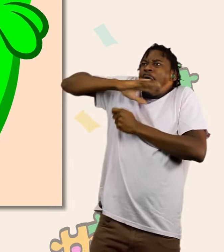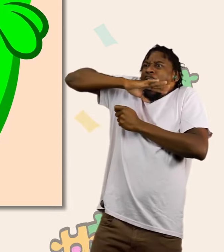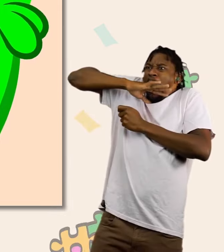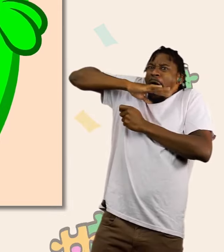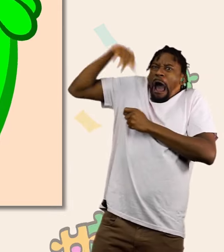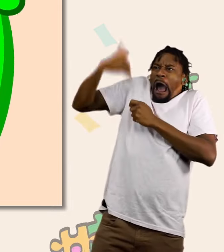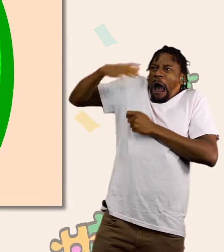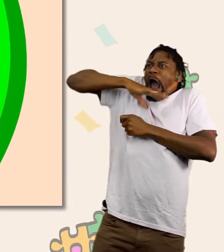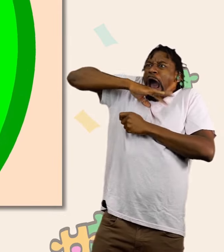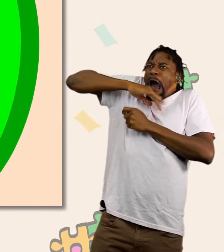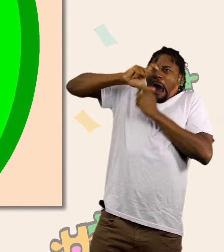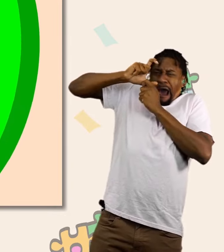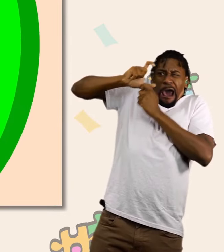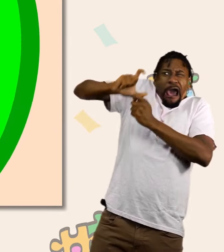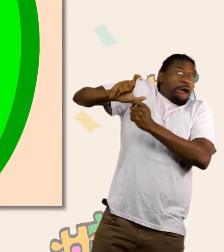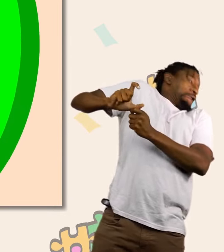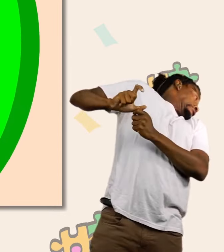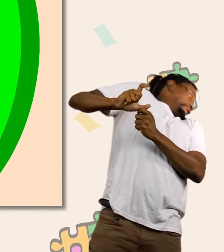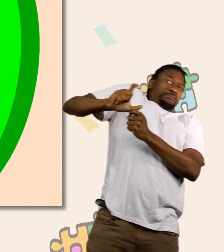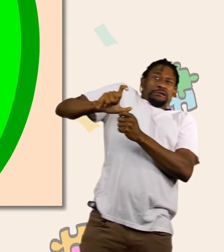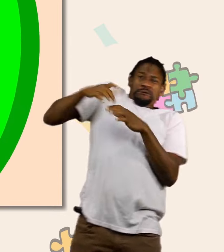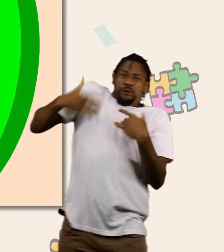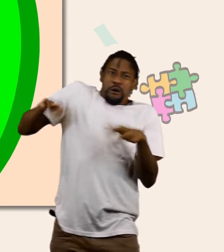There they are. Ready to eat your teeth, Phoebe.